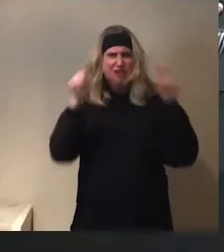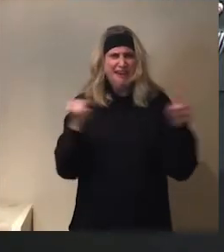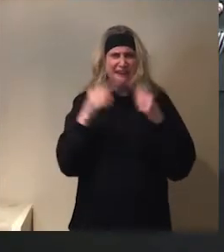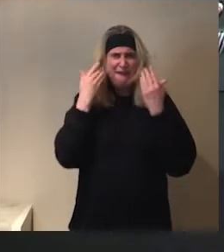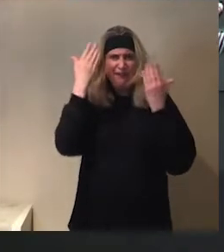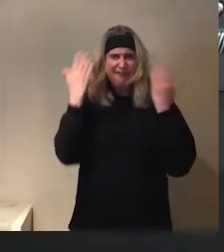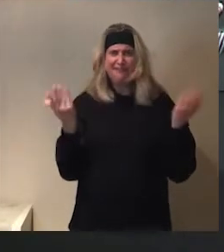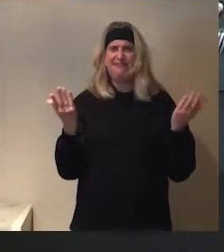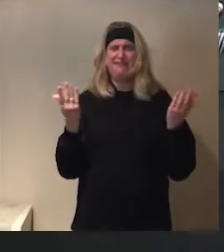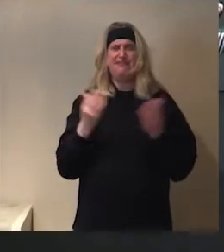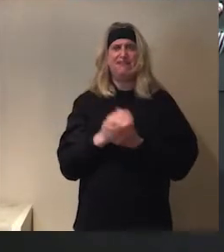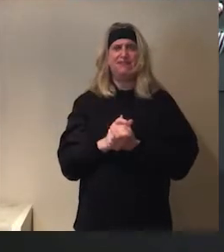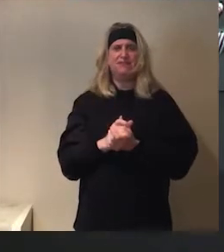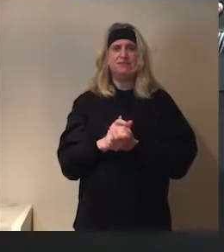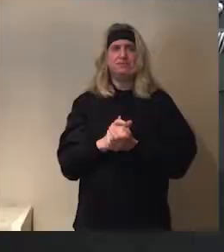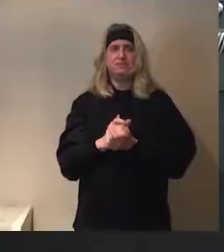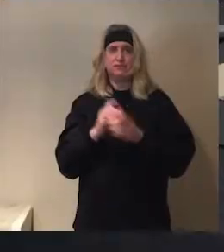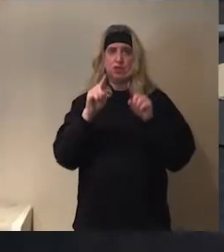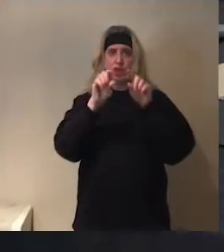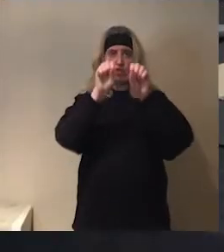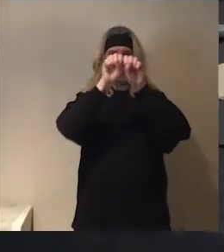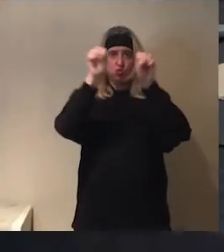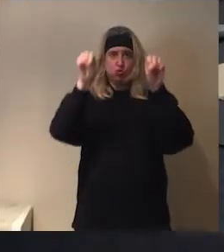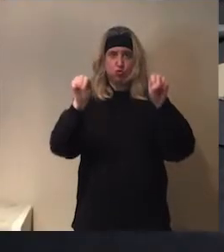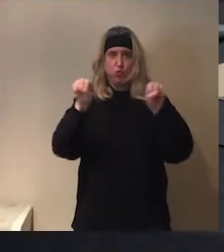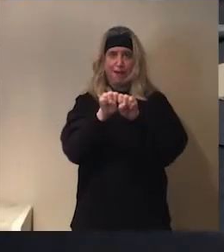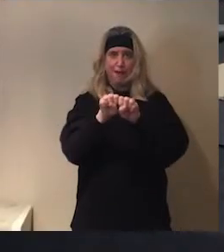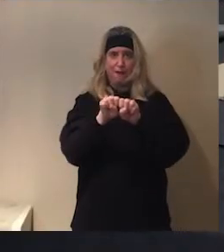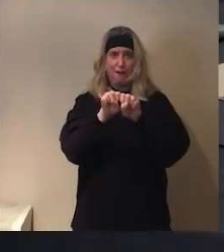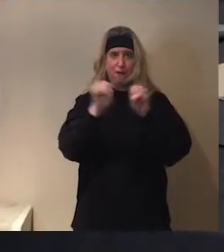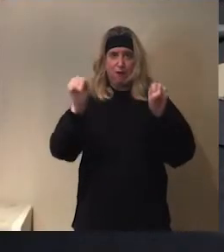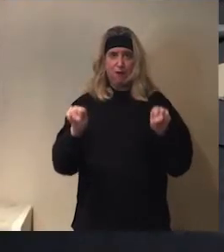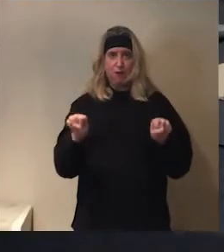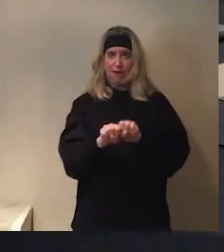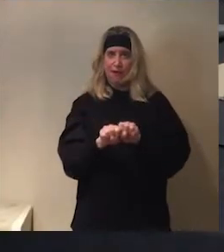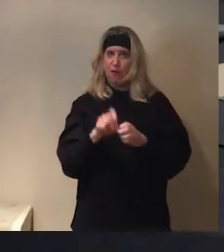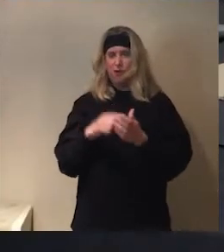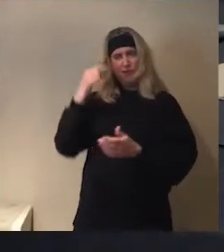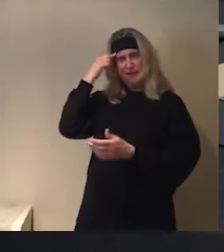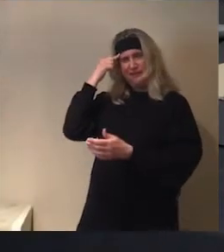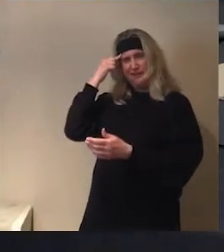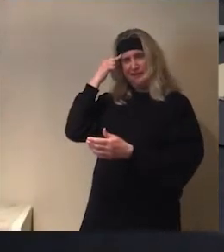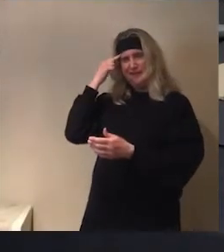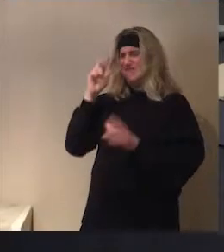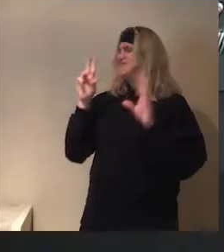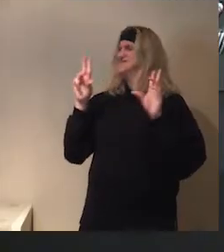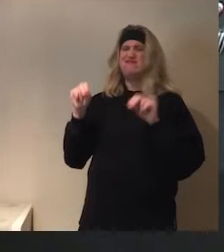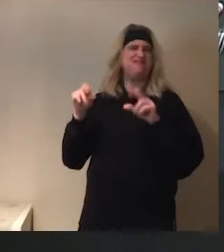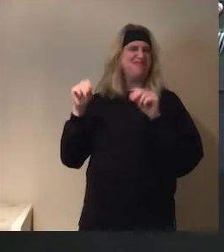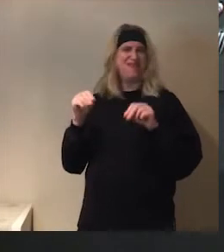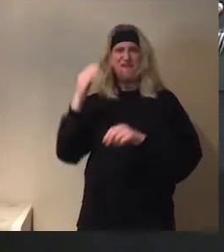Okay. Could we use maybe a square? Oh. Hey, Sean. What do you think? You're funny. No. No.